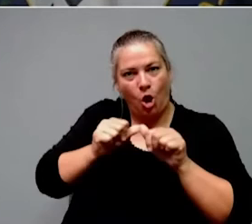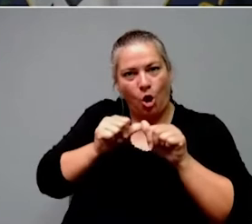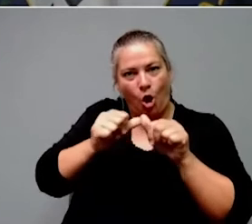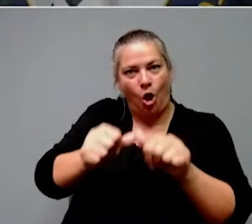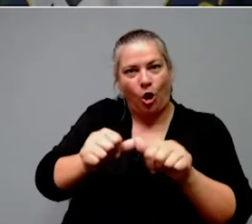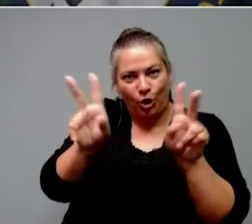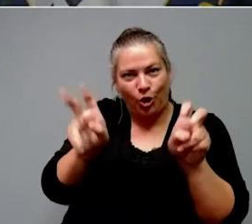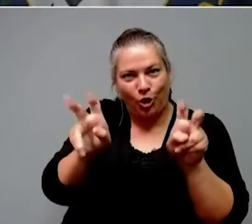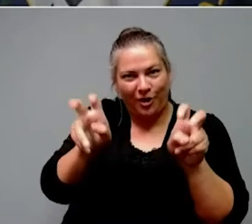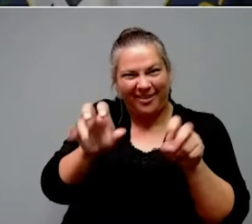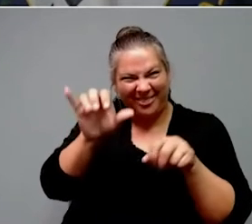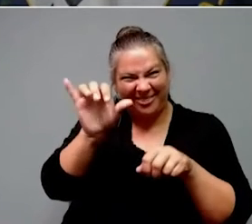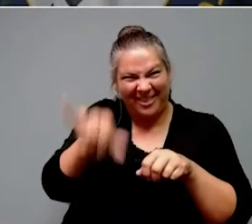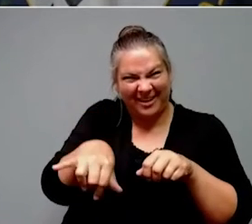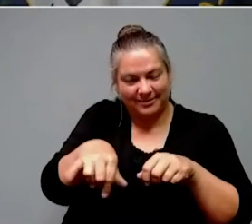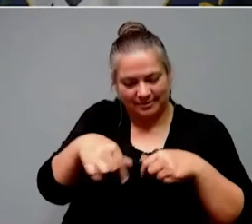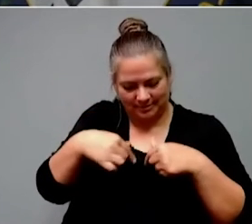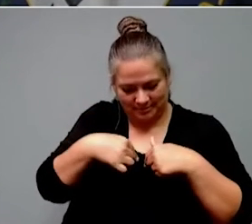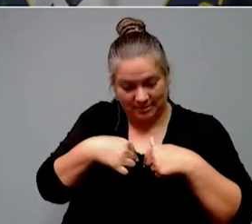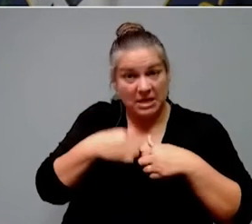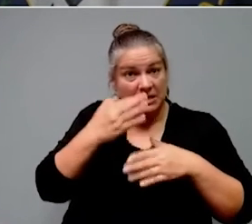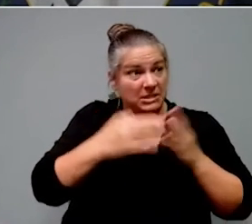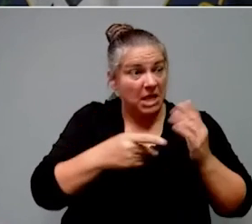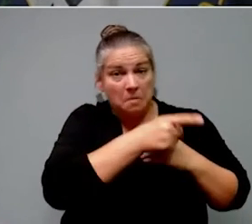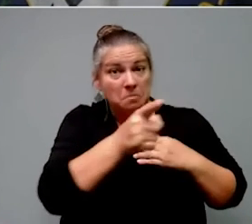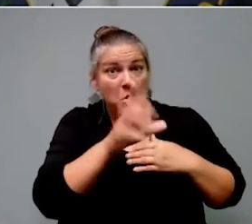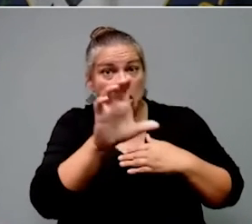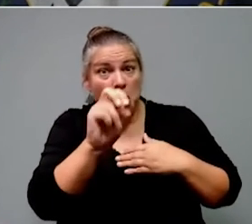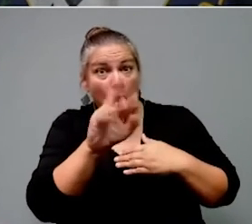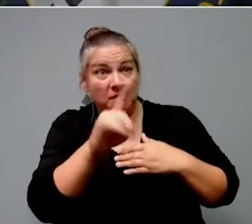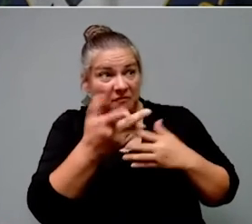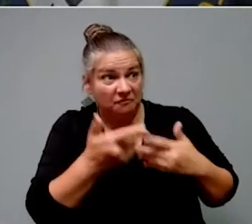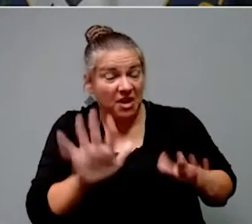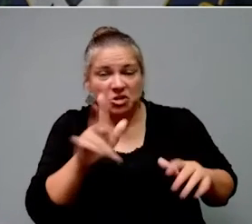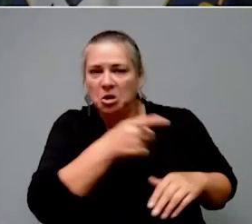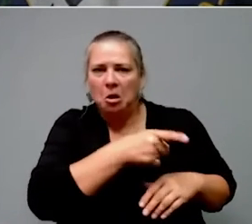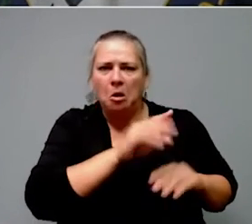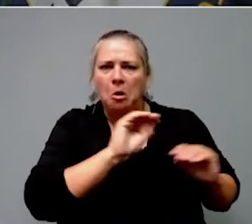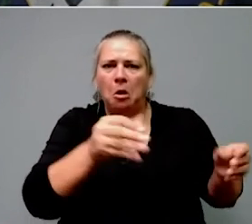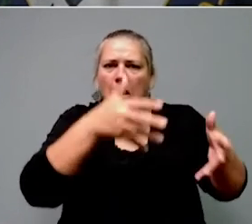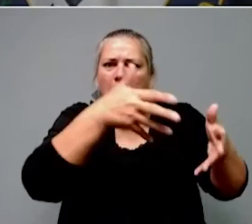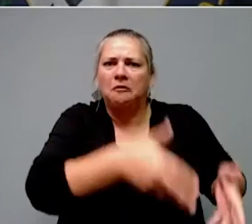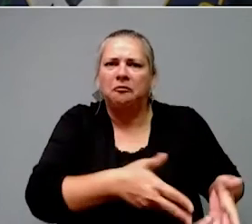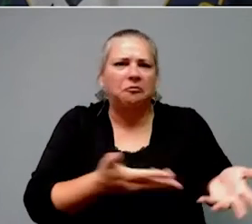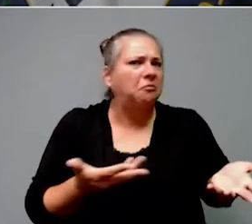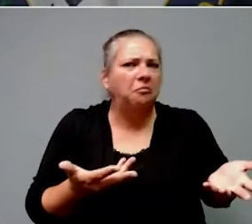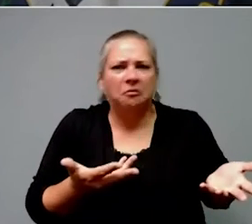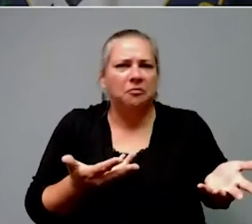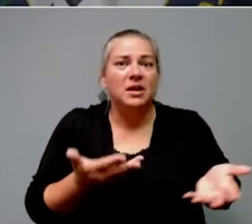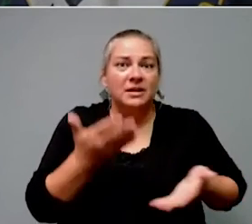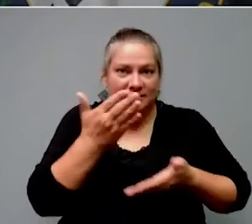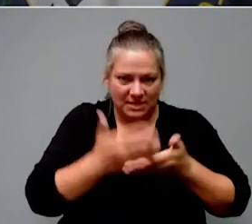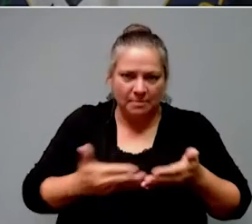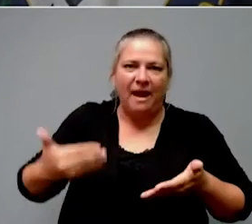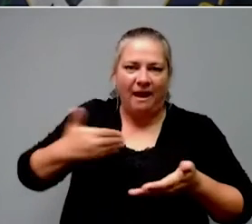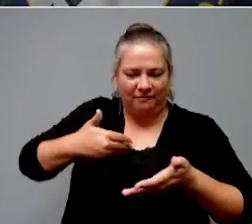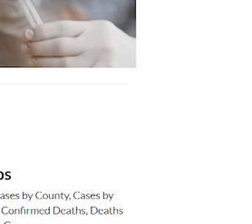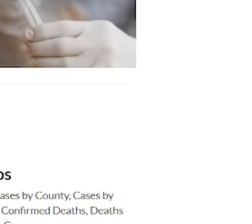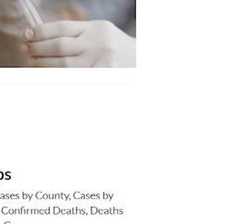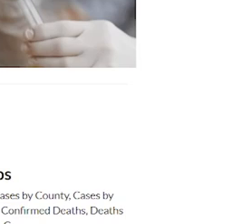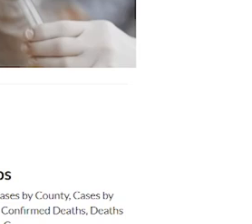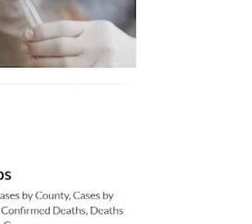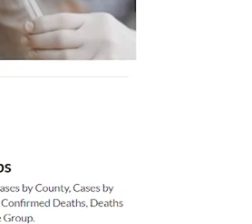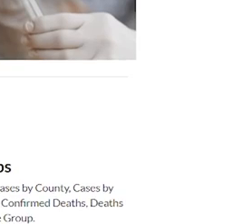and another one doesn't. And that ought to raise even more concerns with what we want to do to make sure that we prevent getting the virus in the first